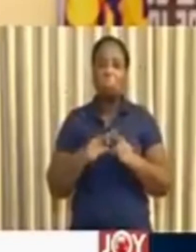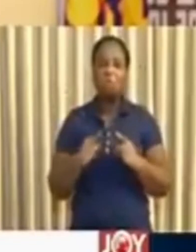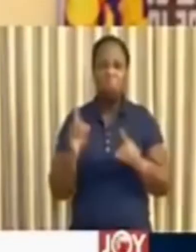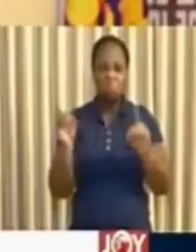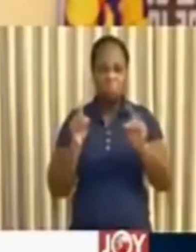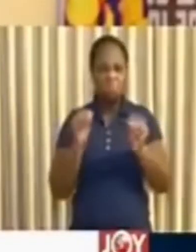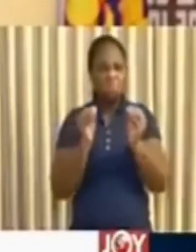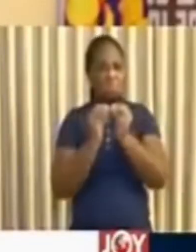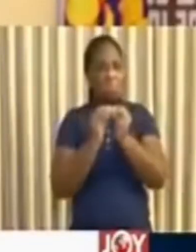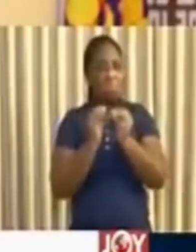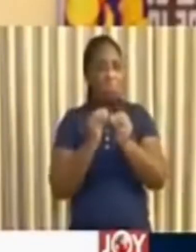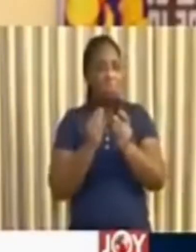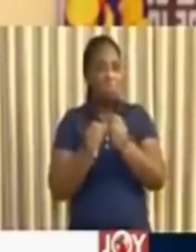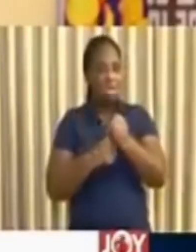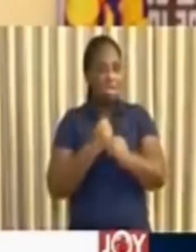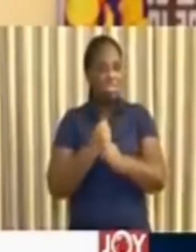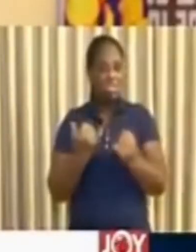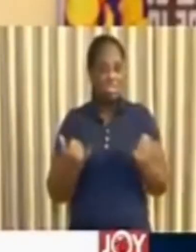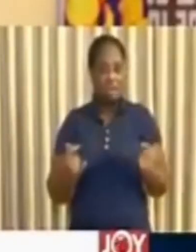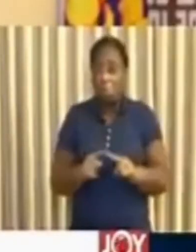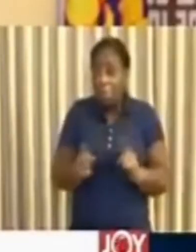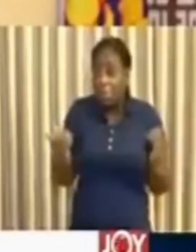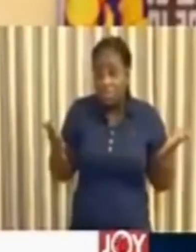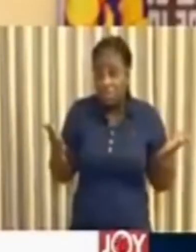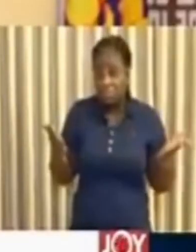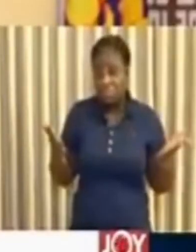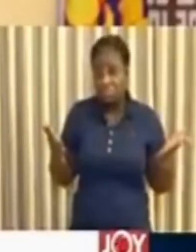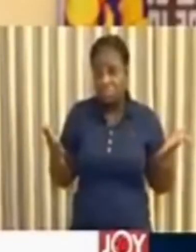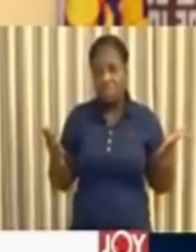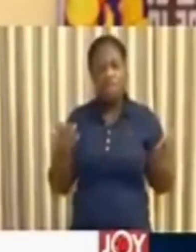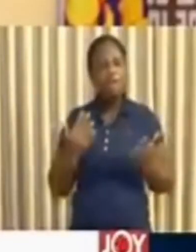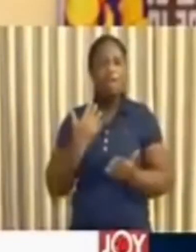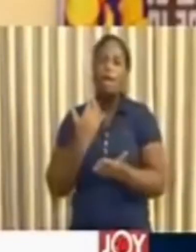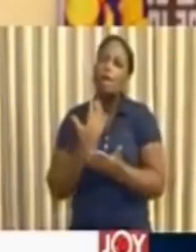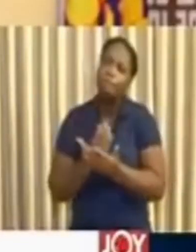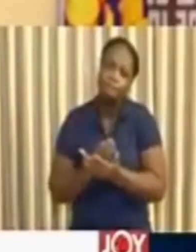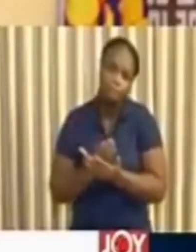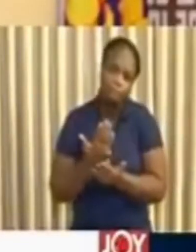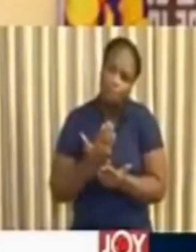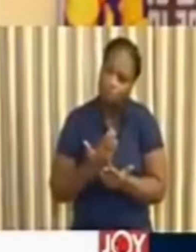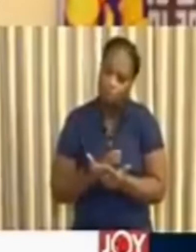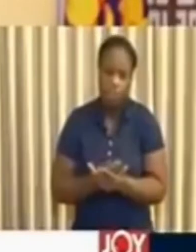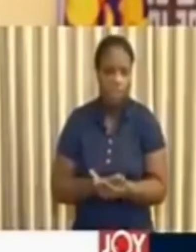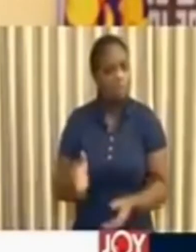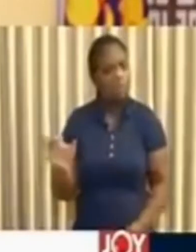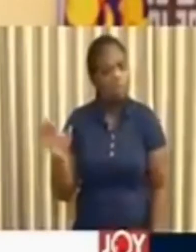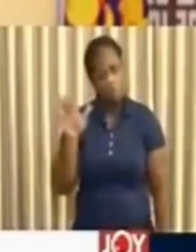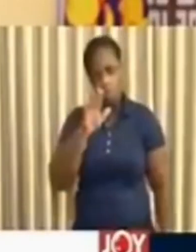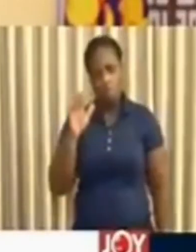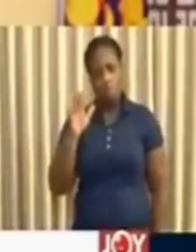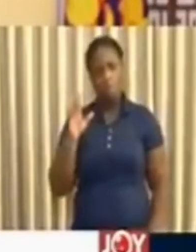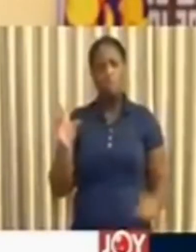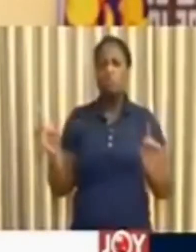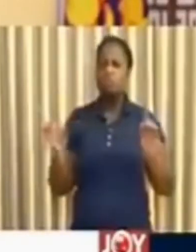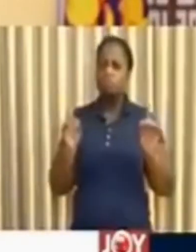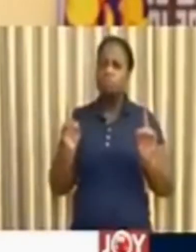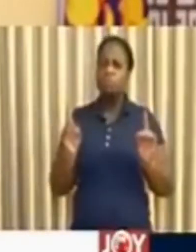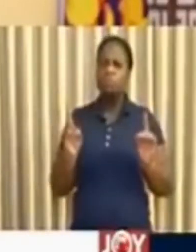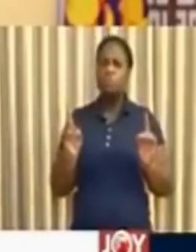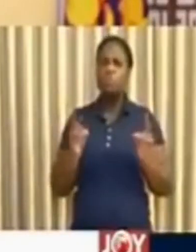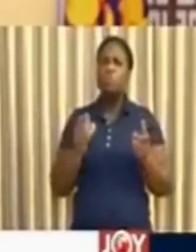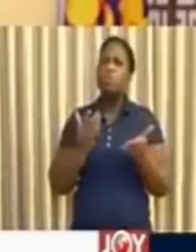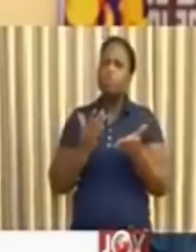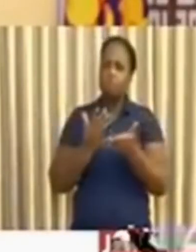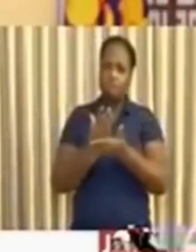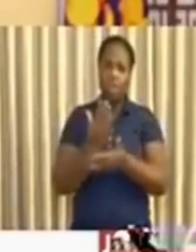for several years. However, I'm urging all of us to do the exact opposite of